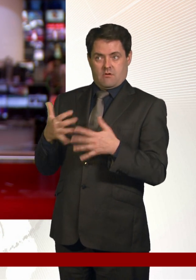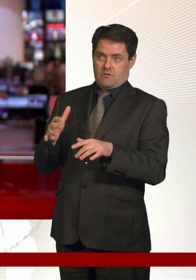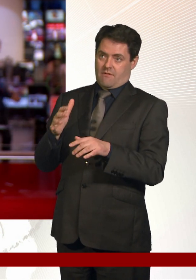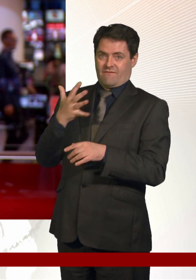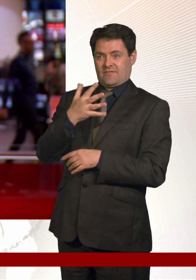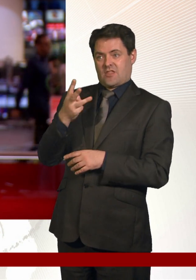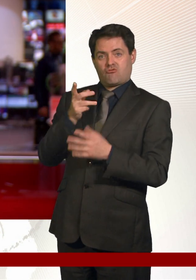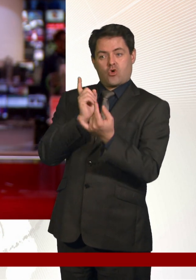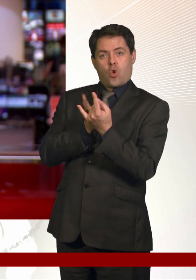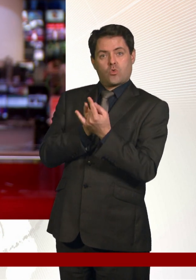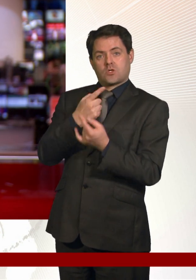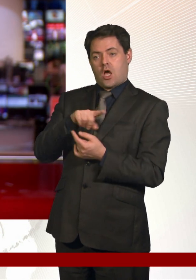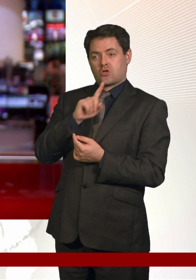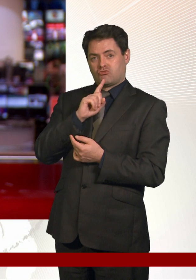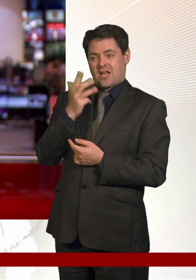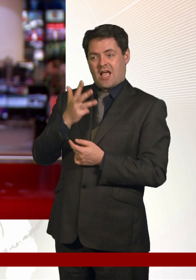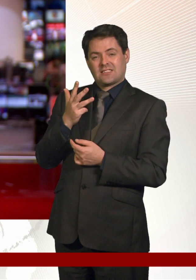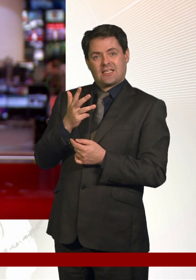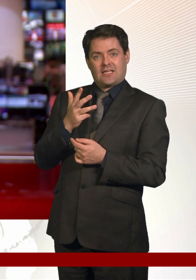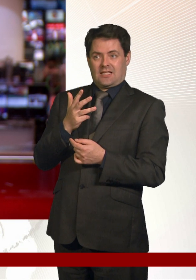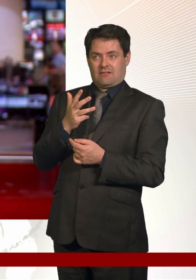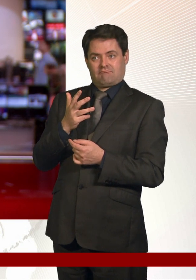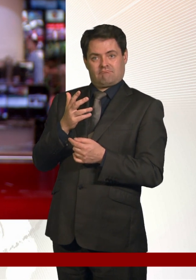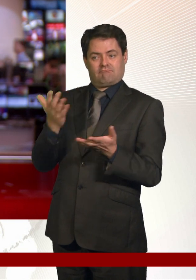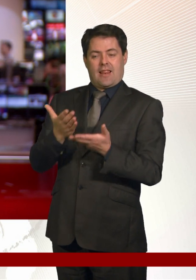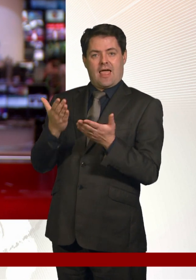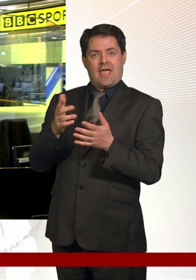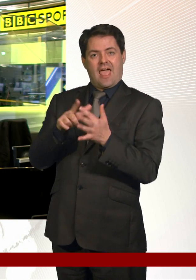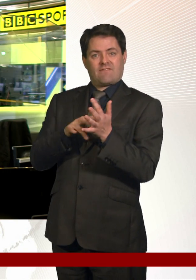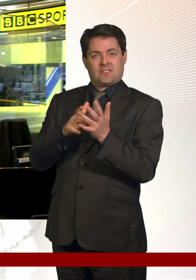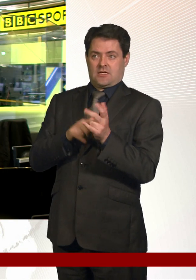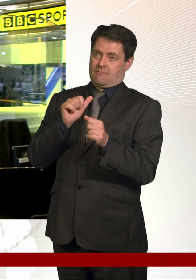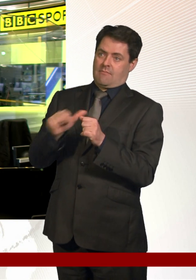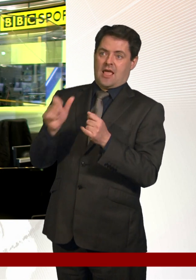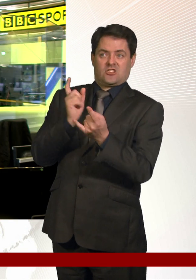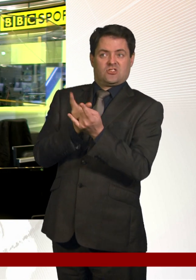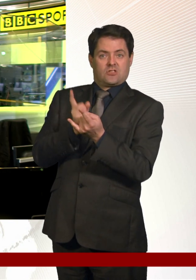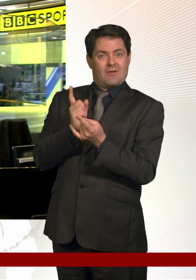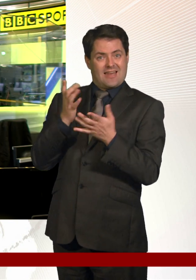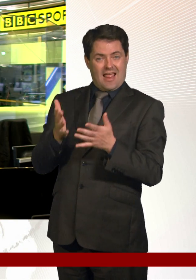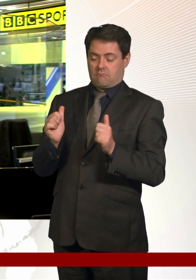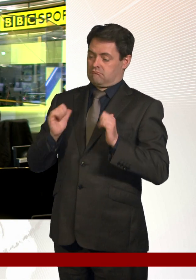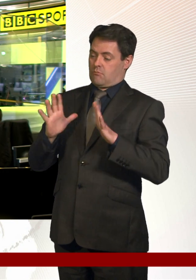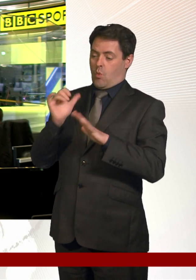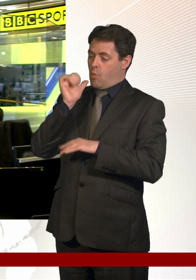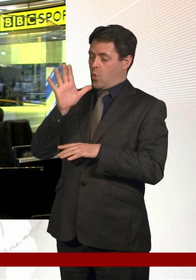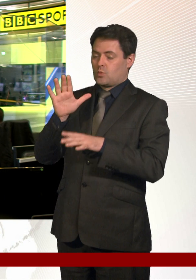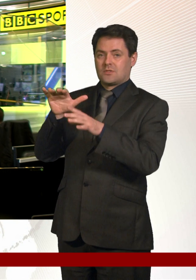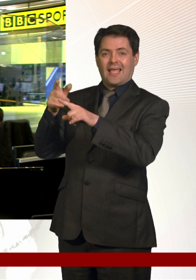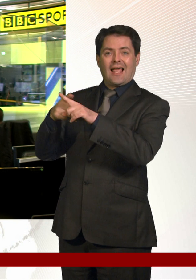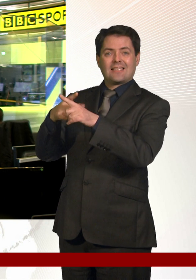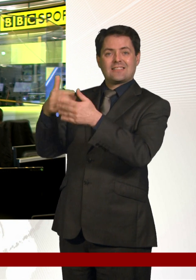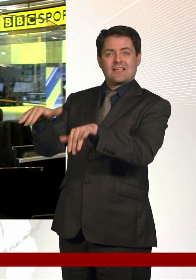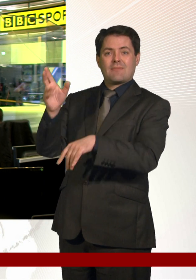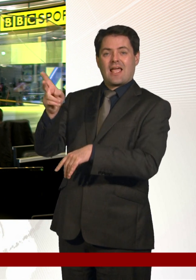53 goals in 119 appearances. Let's talk to David Ornstein. Tell us more, David. Yeah, Jane, this is actually quite shock